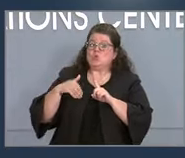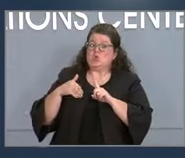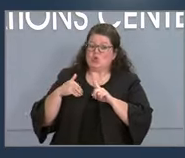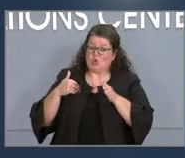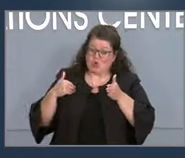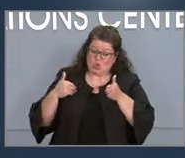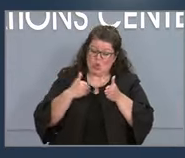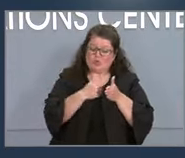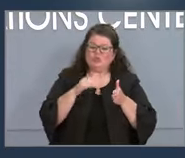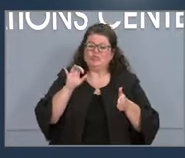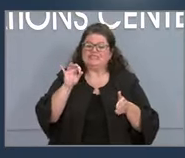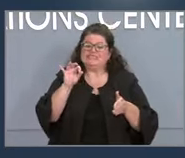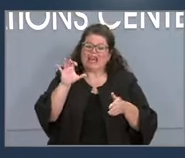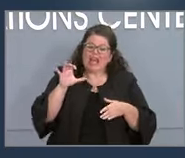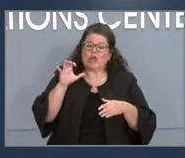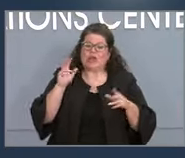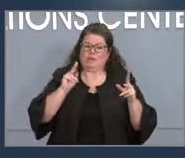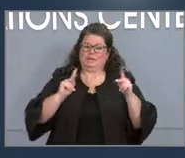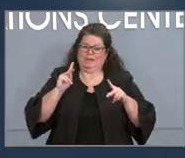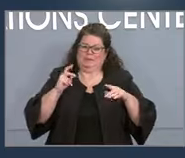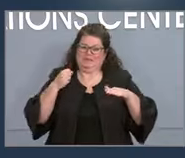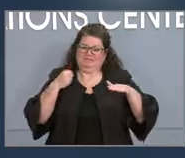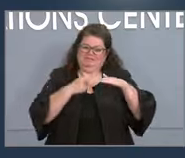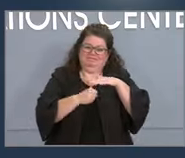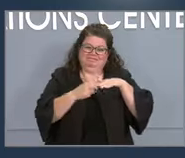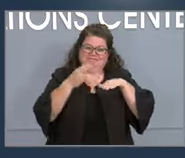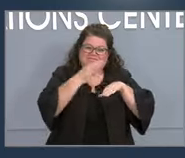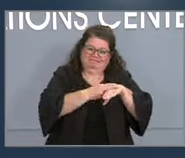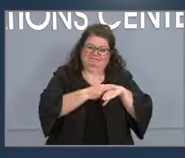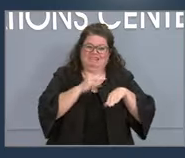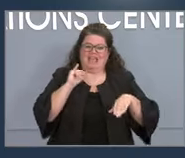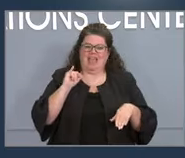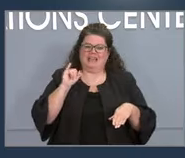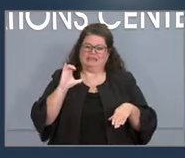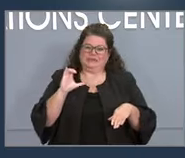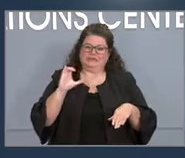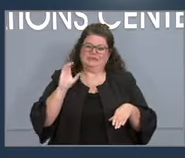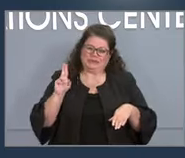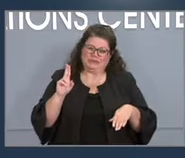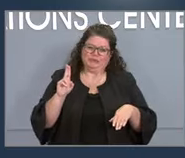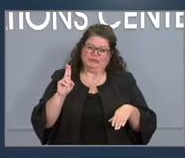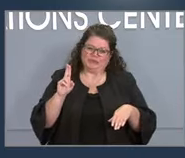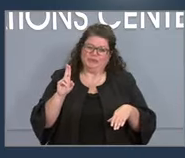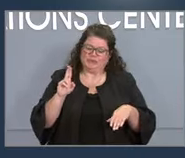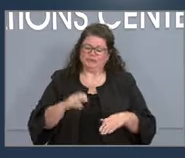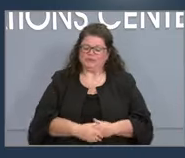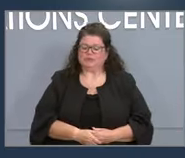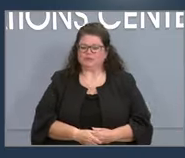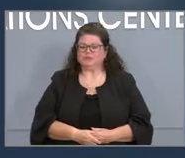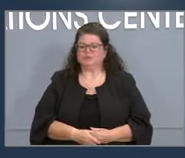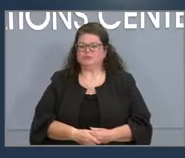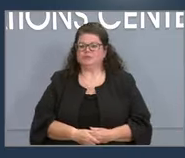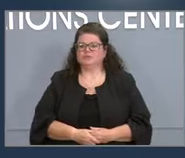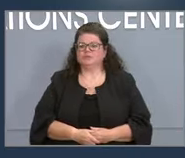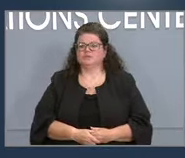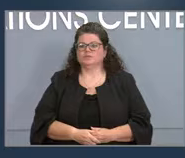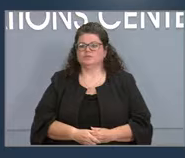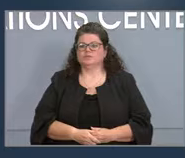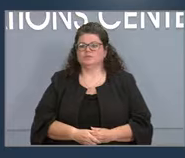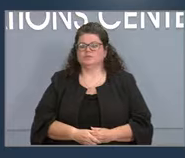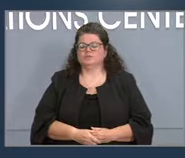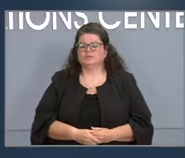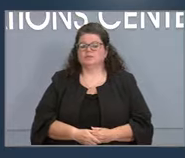900 North Carolinians requiring intensive care unit beds. And a third of all